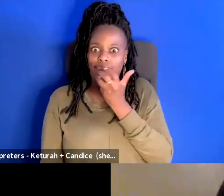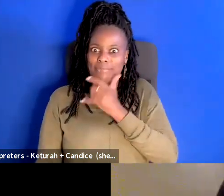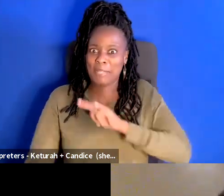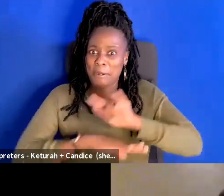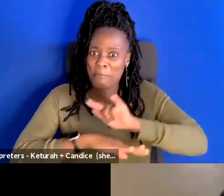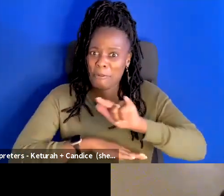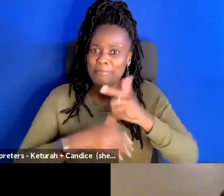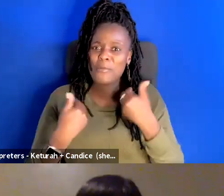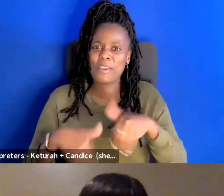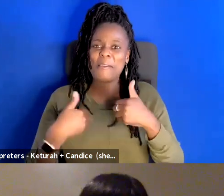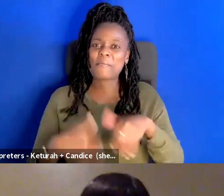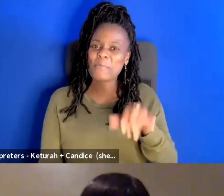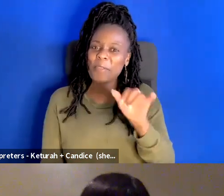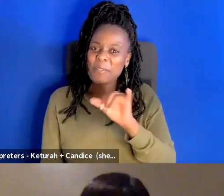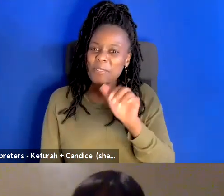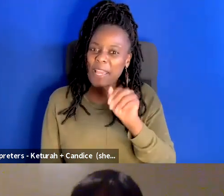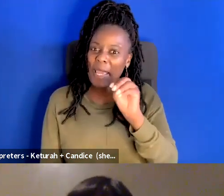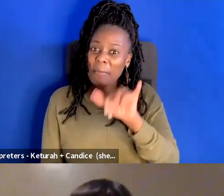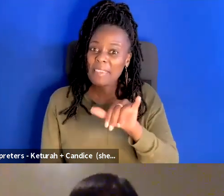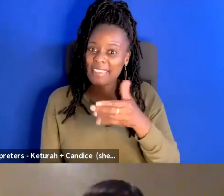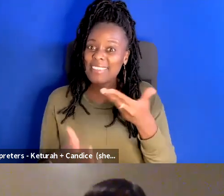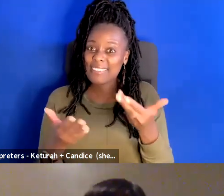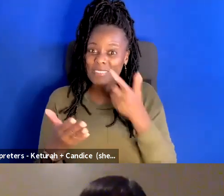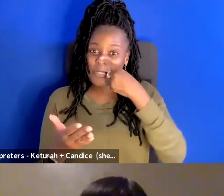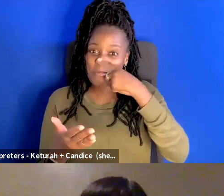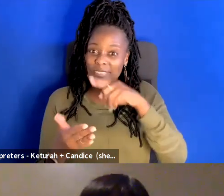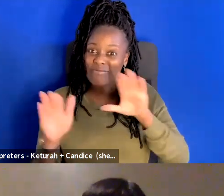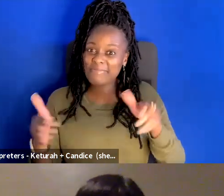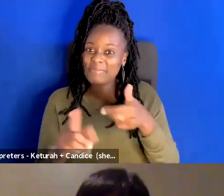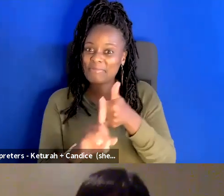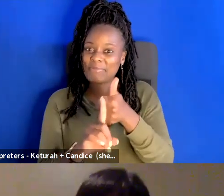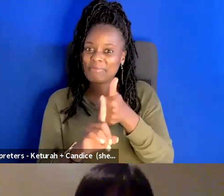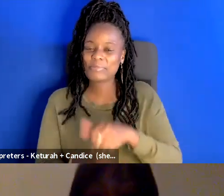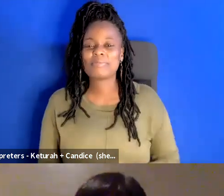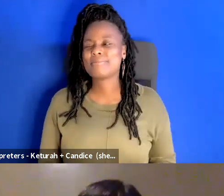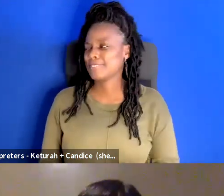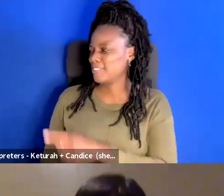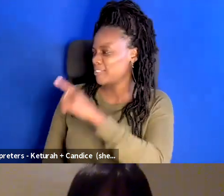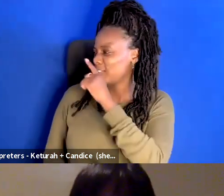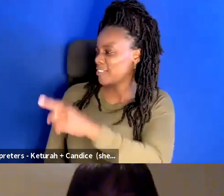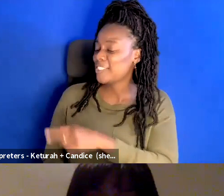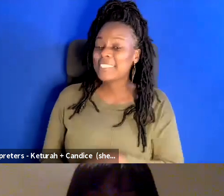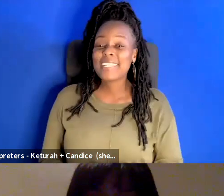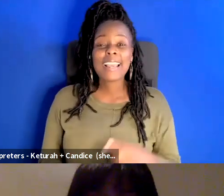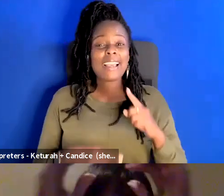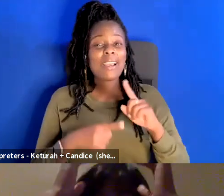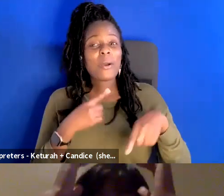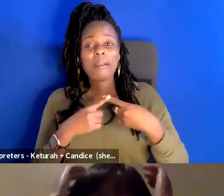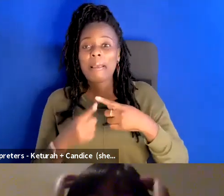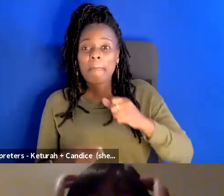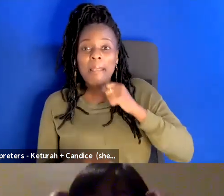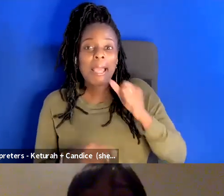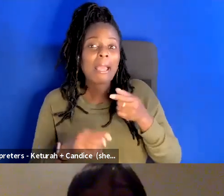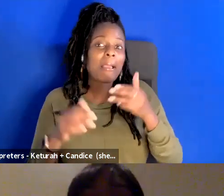Amy, I saw you pop up a second. Can you tell us about you, Amy Longer? Absolutely. When I am not unexpectedly popping